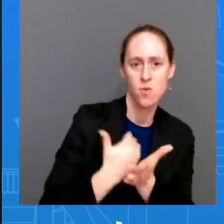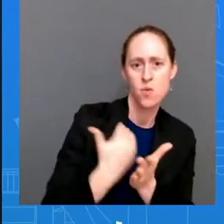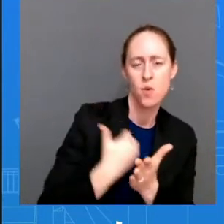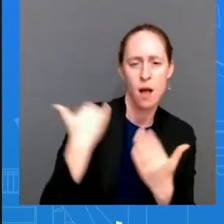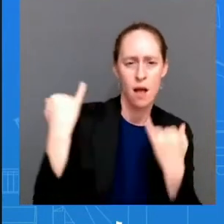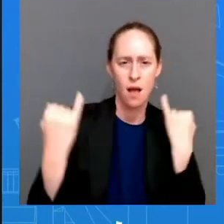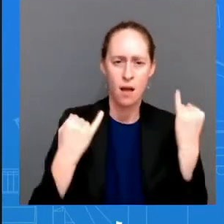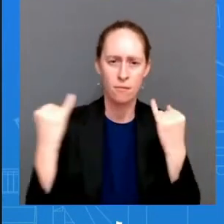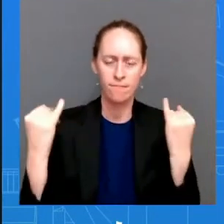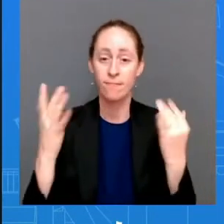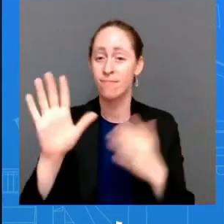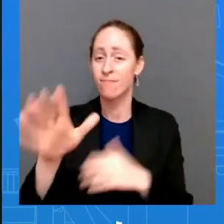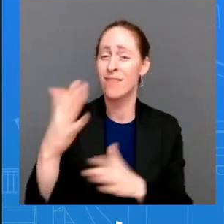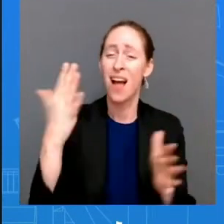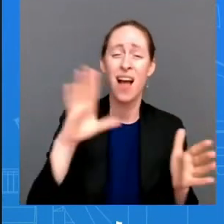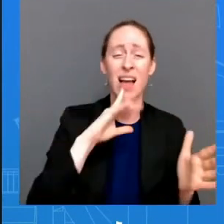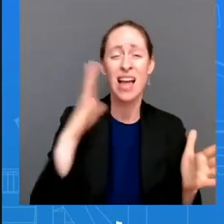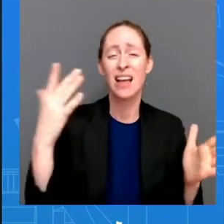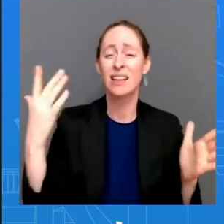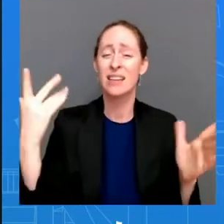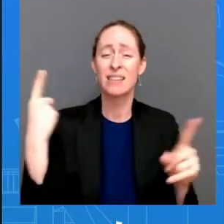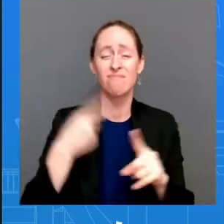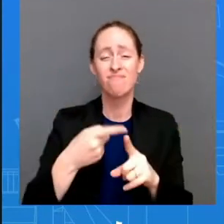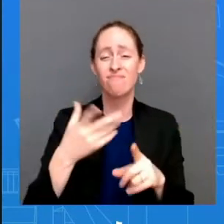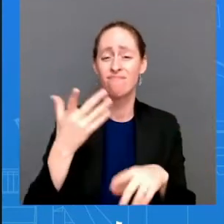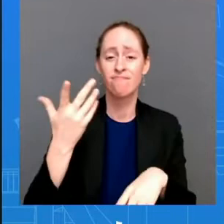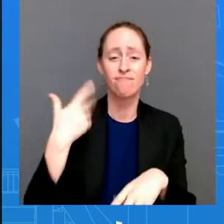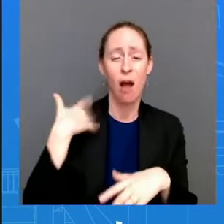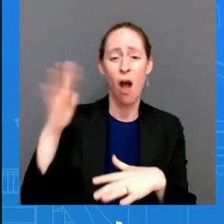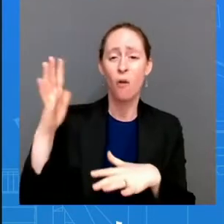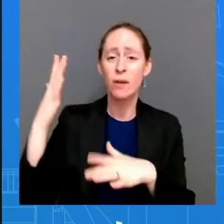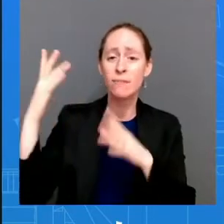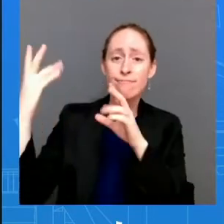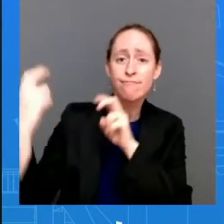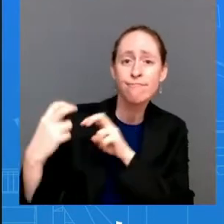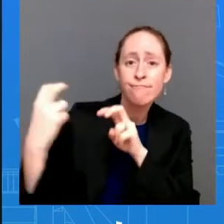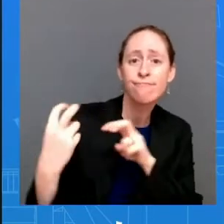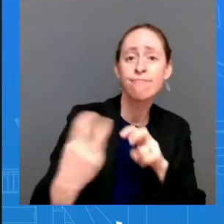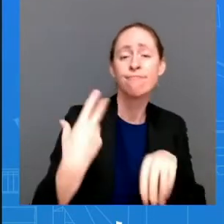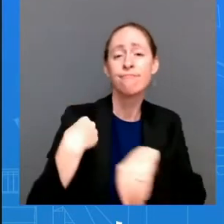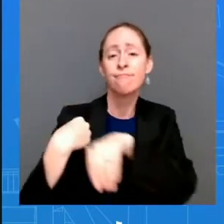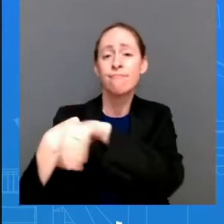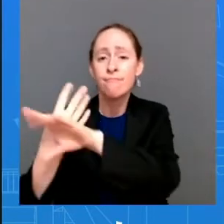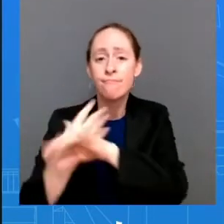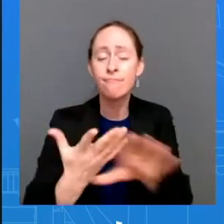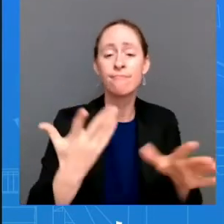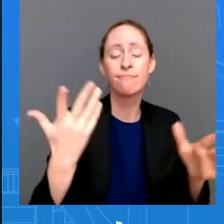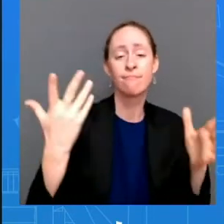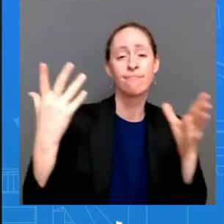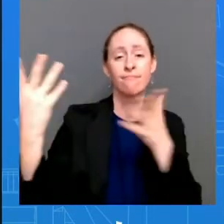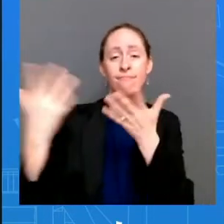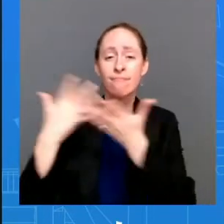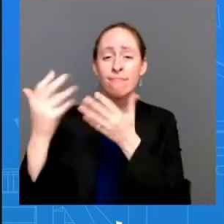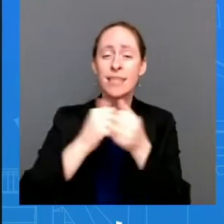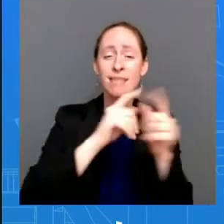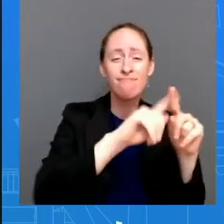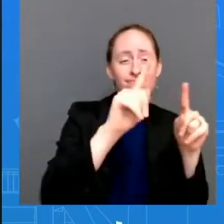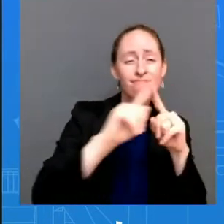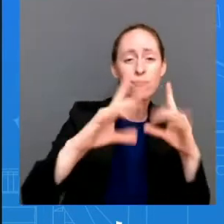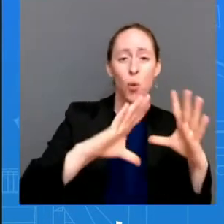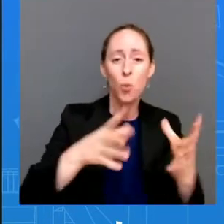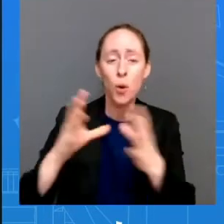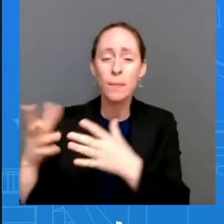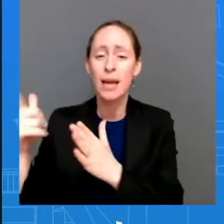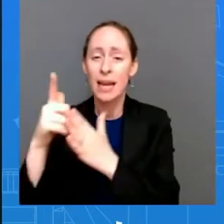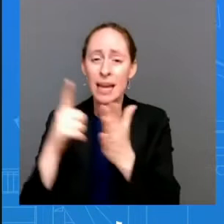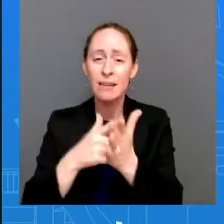with legal experts when we make these announcements and the president has been very clear he is going to continue to do whatever